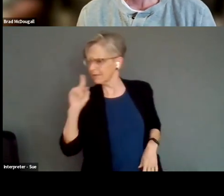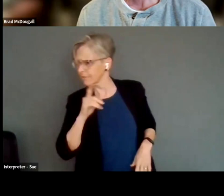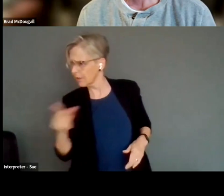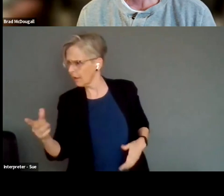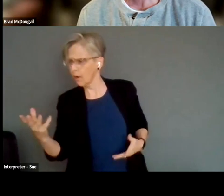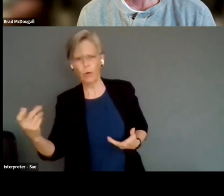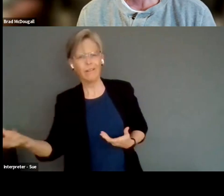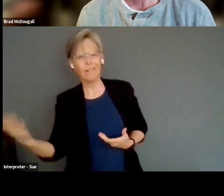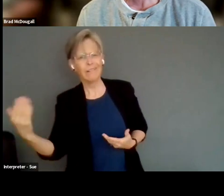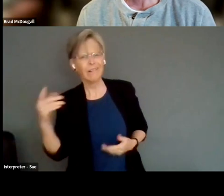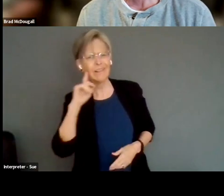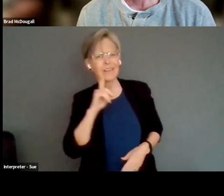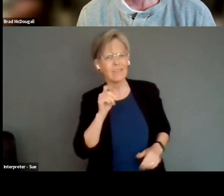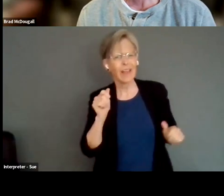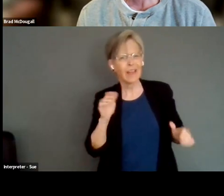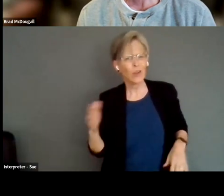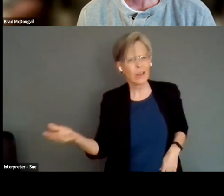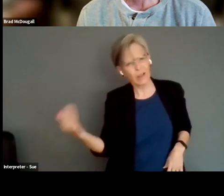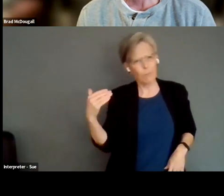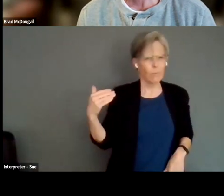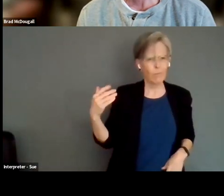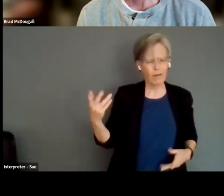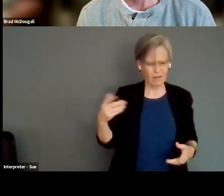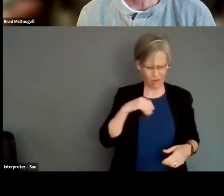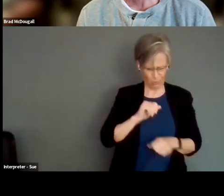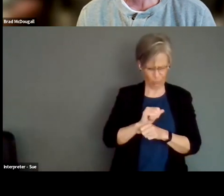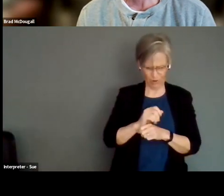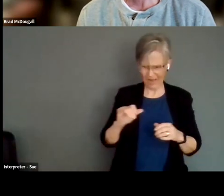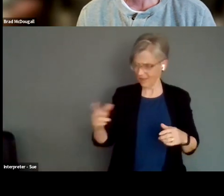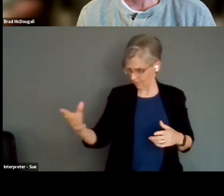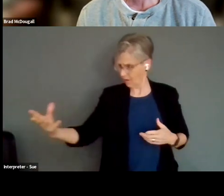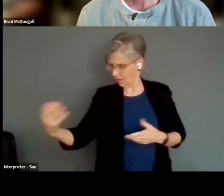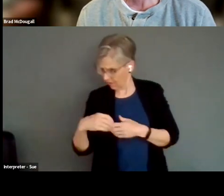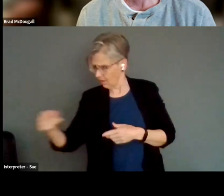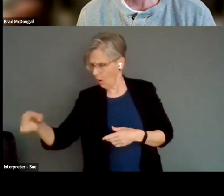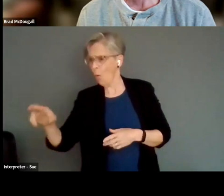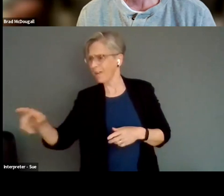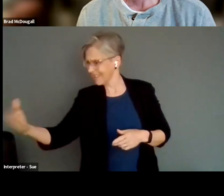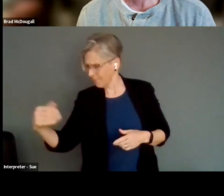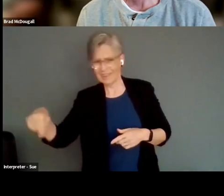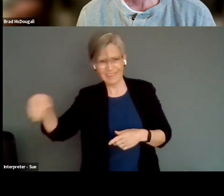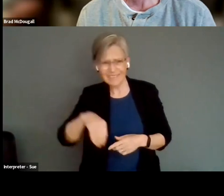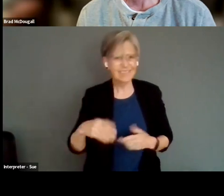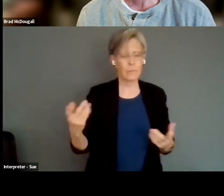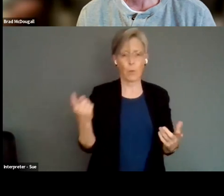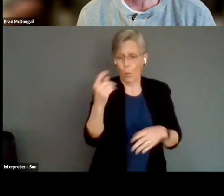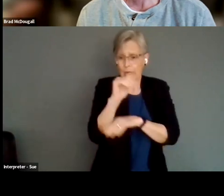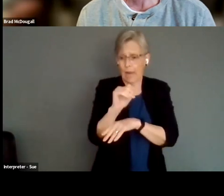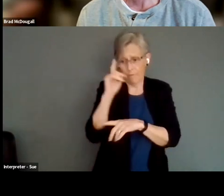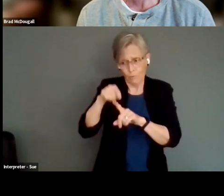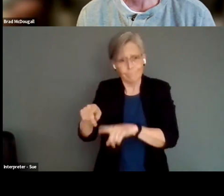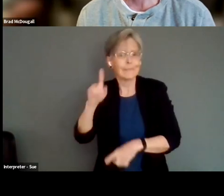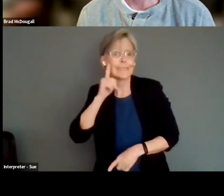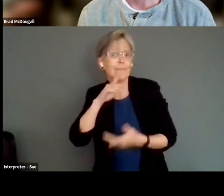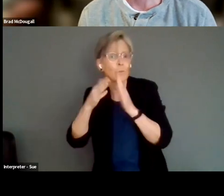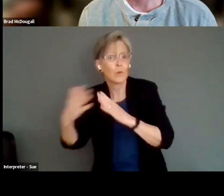we'd love to invite you and make our work accessible to you. Would you want to come? Hey, we could do an exclusive night for you if you want to come. Or